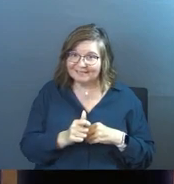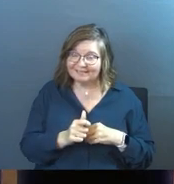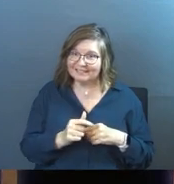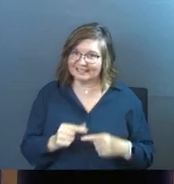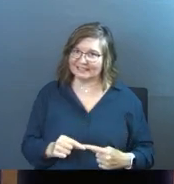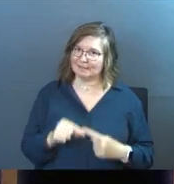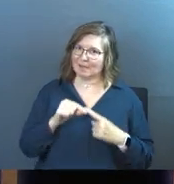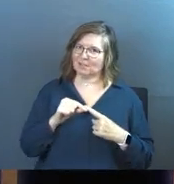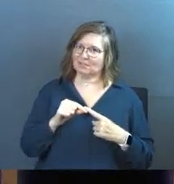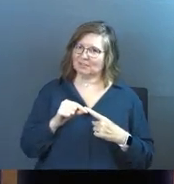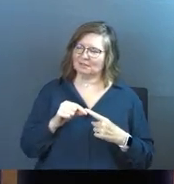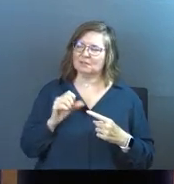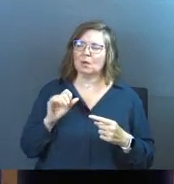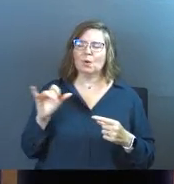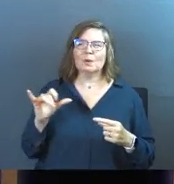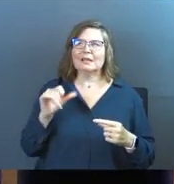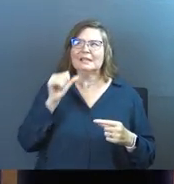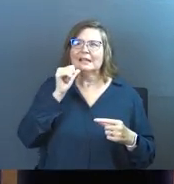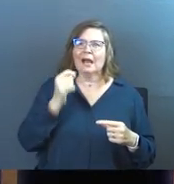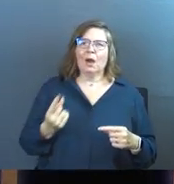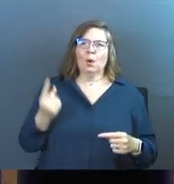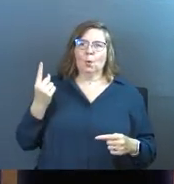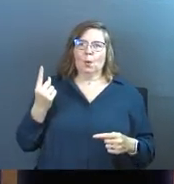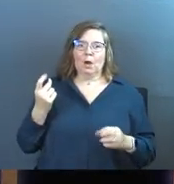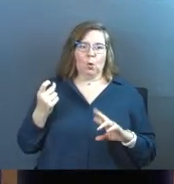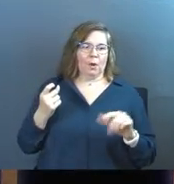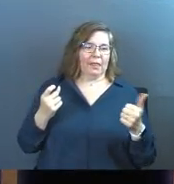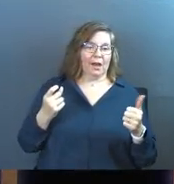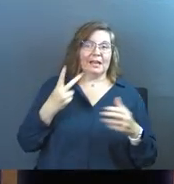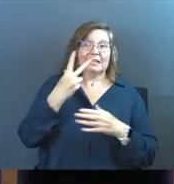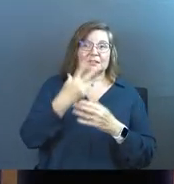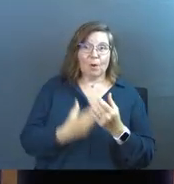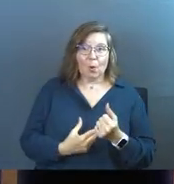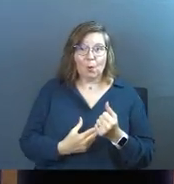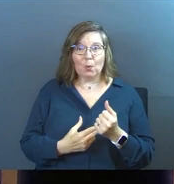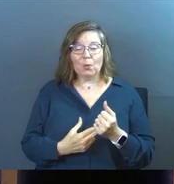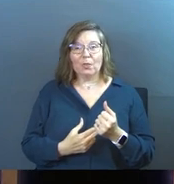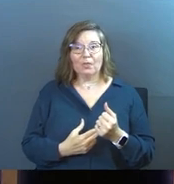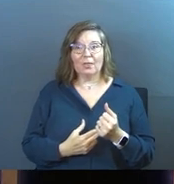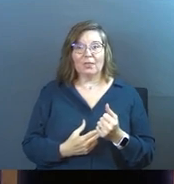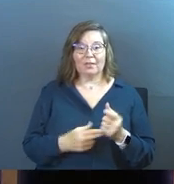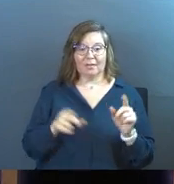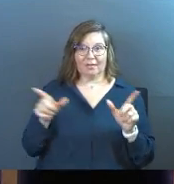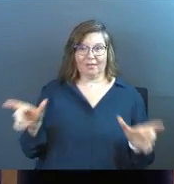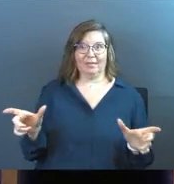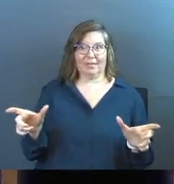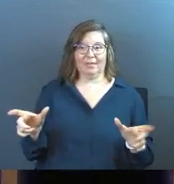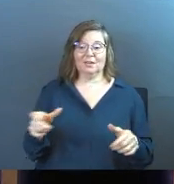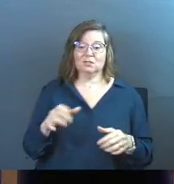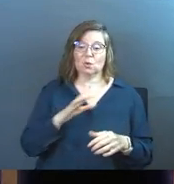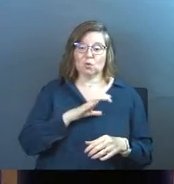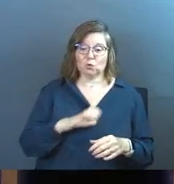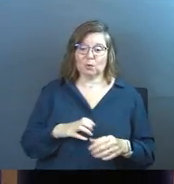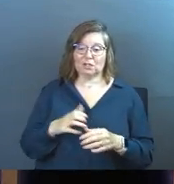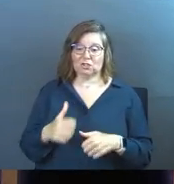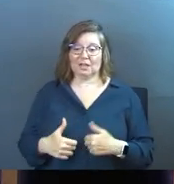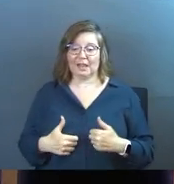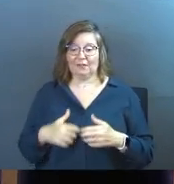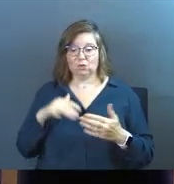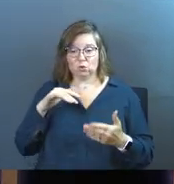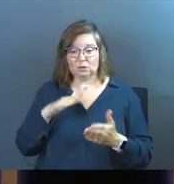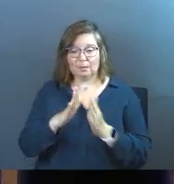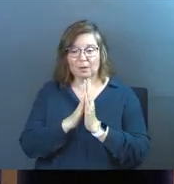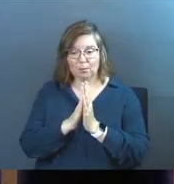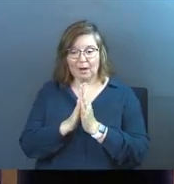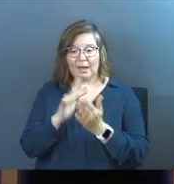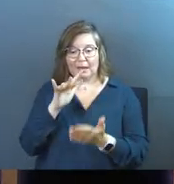You know what mean? So it's like, it's, it's not one or the other. It's both and. So in the Christian life, you should be in God's word all the